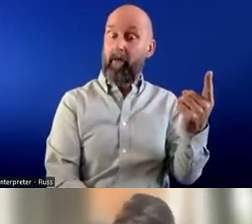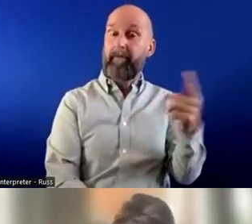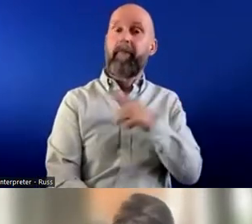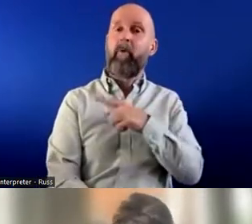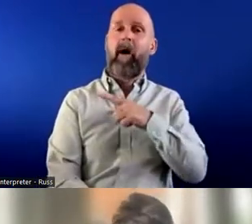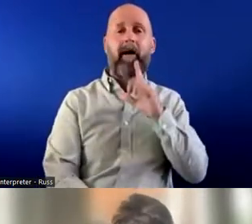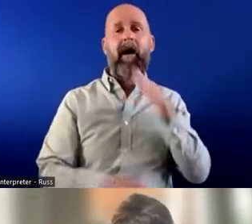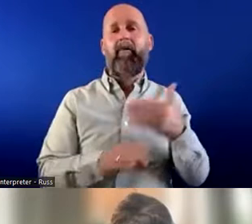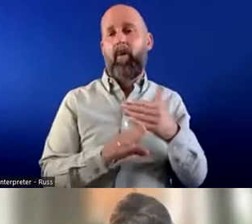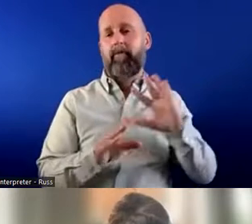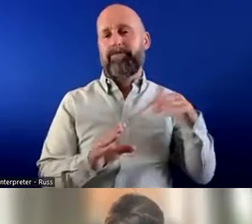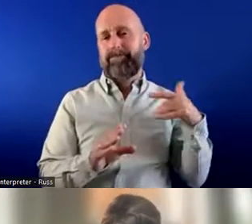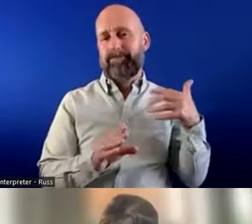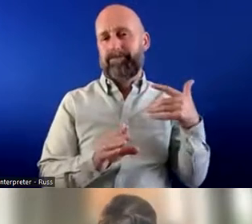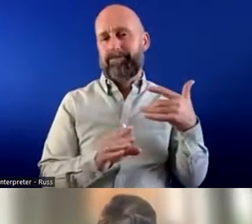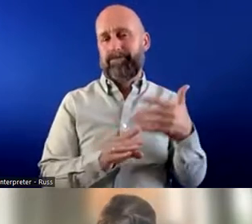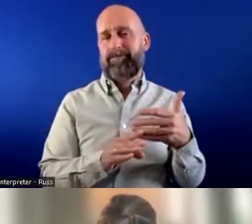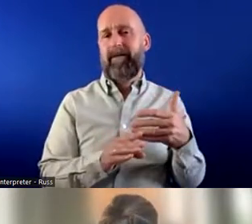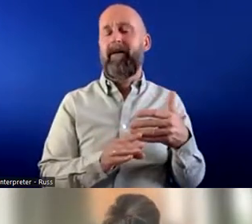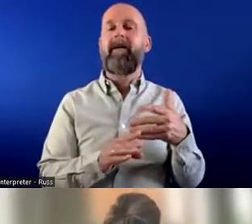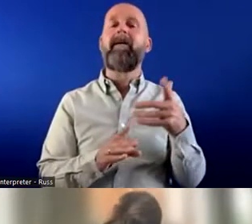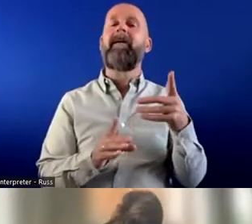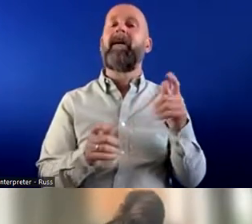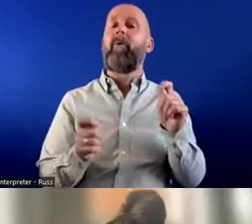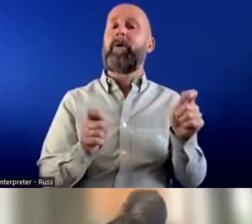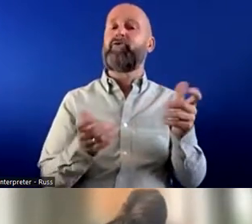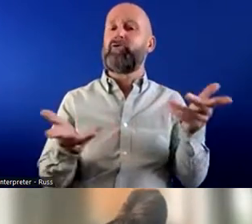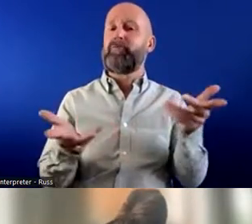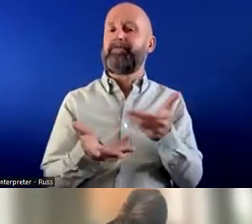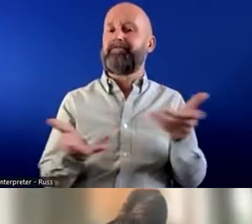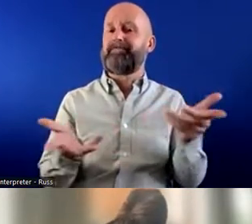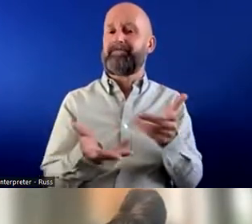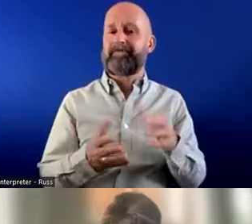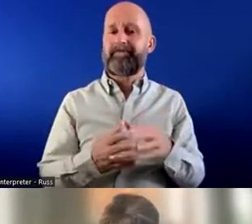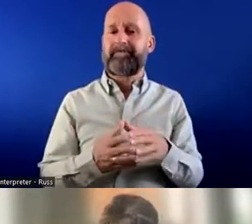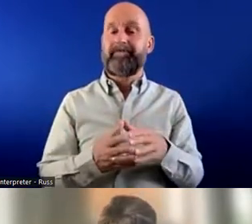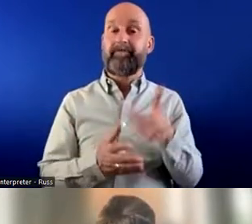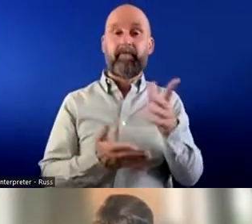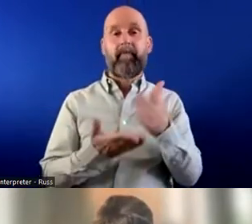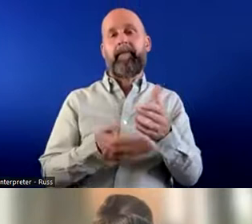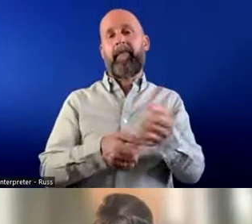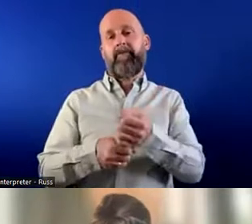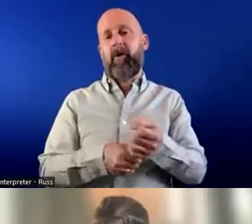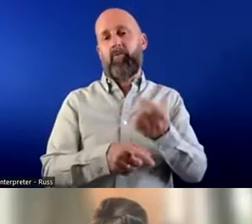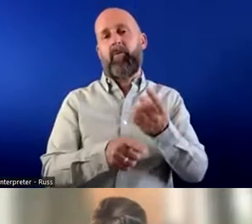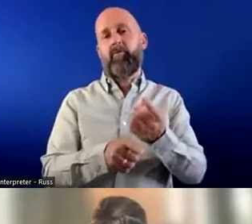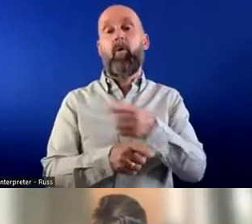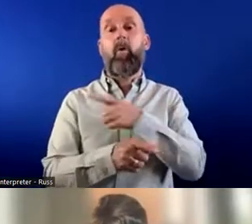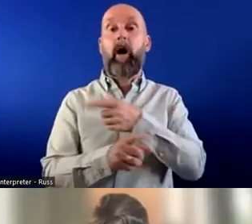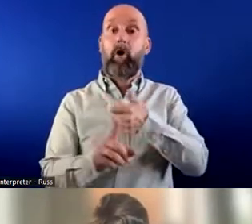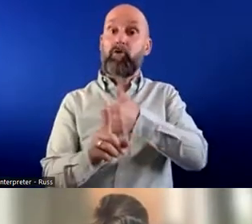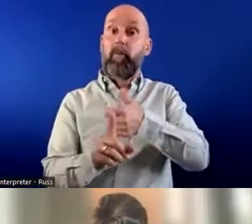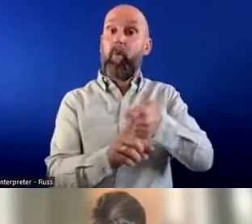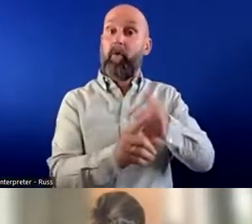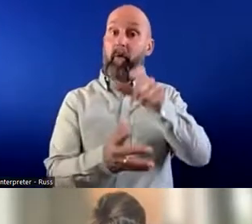game long enough to know that those conversations have changed. You know, I, in general, the support that we're talking about for a